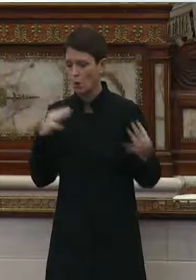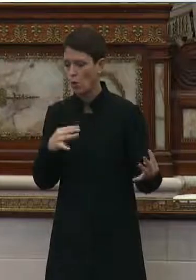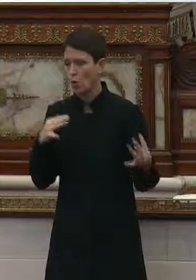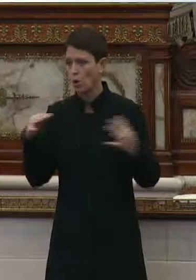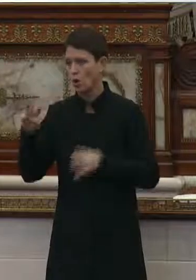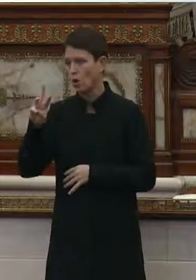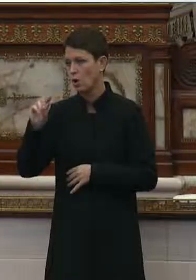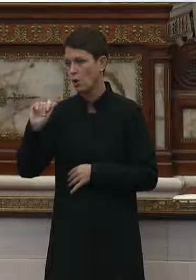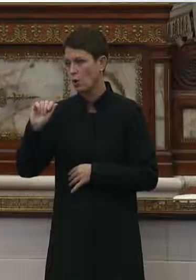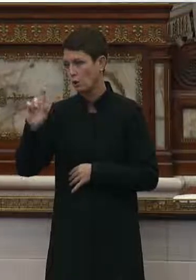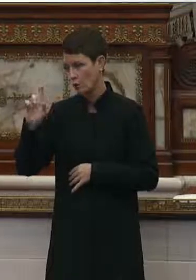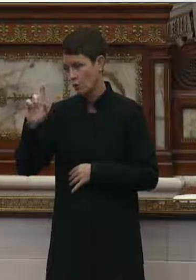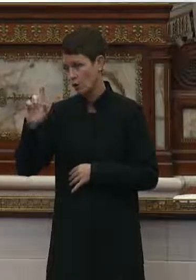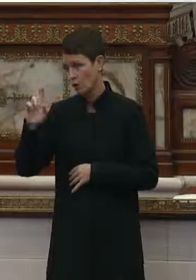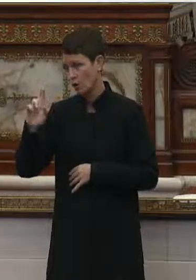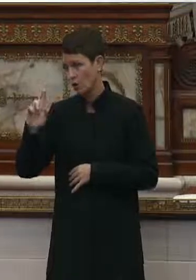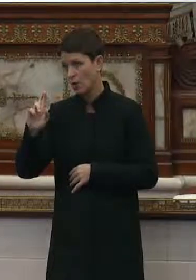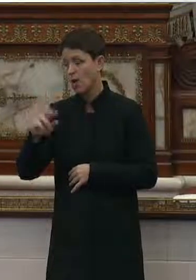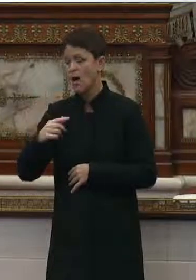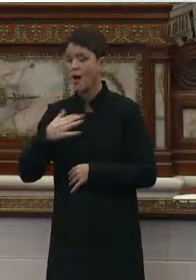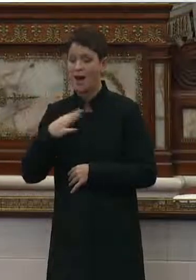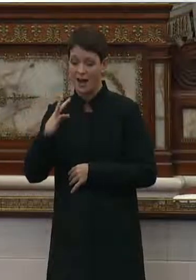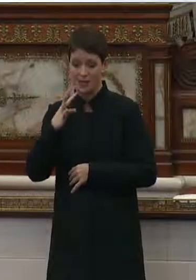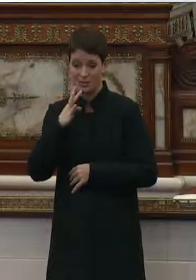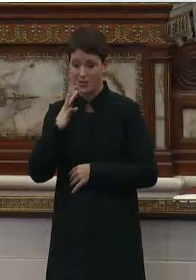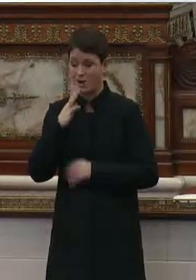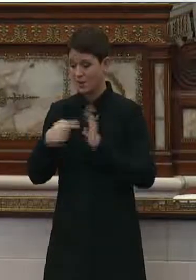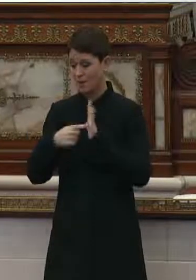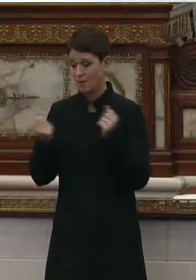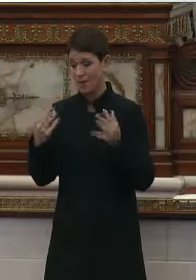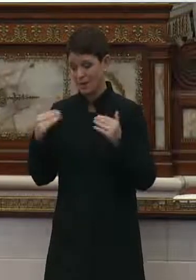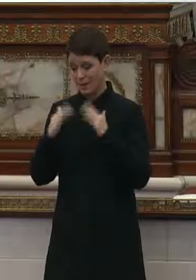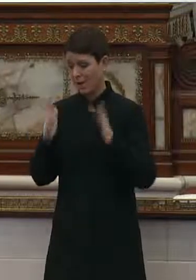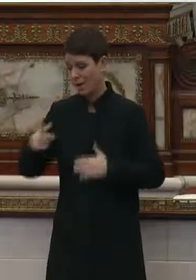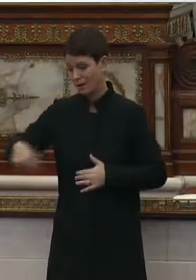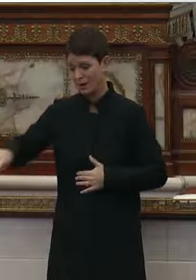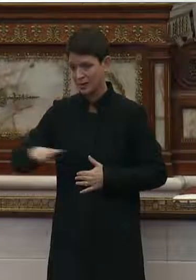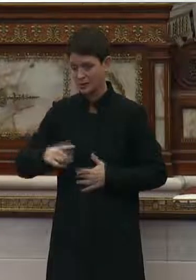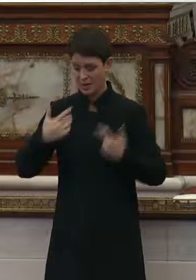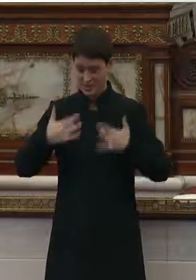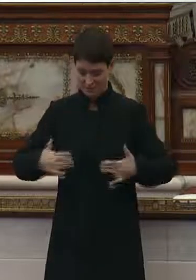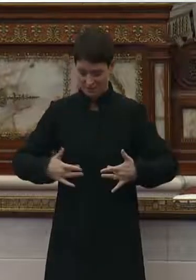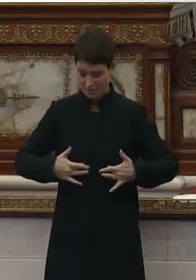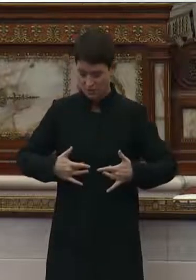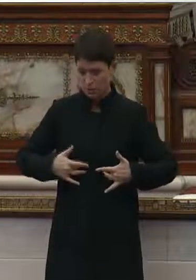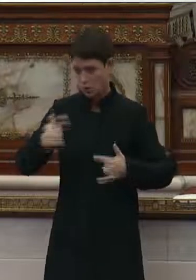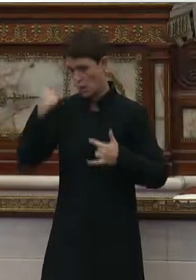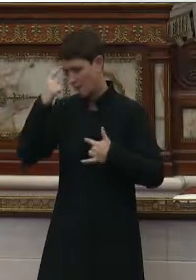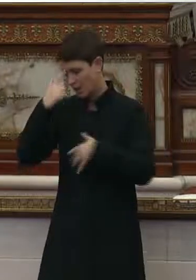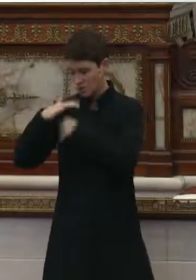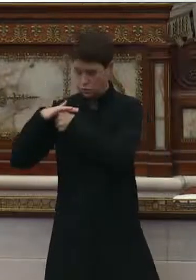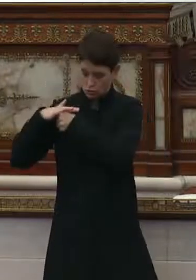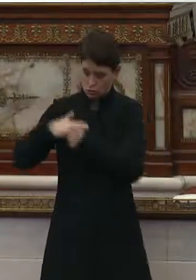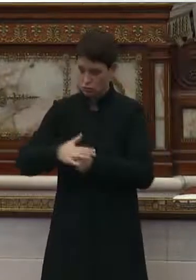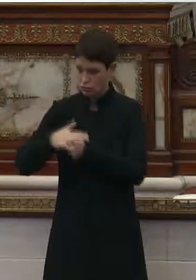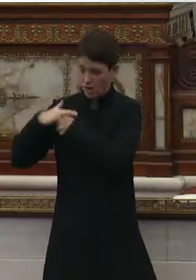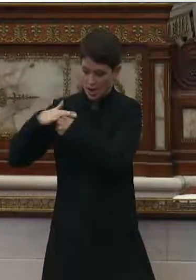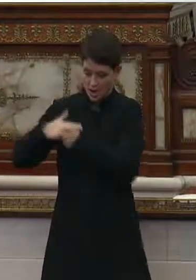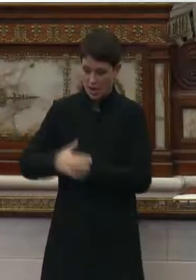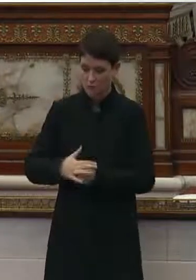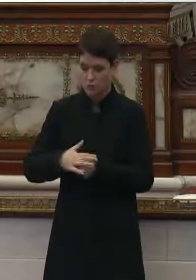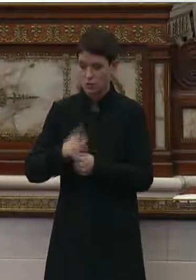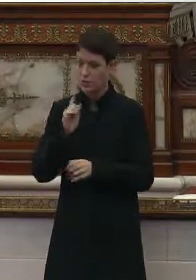know I speak for many of my colleagues when I say that the physical and mental stress was